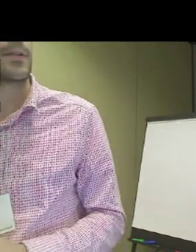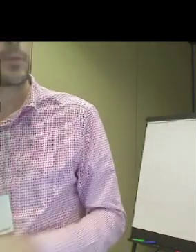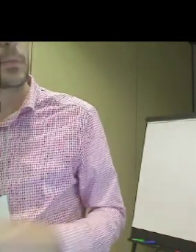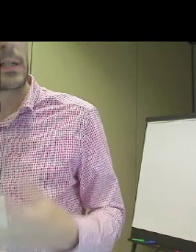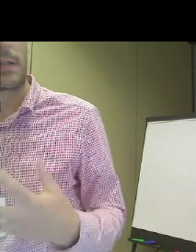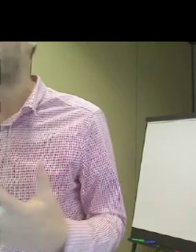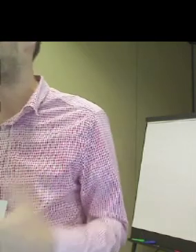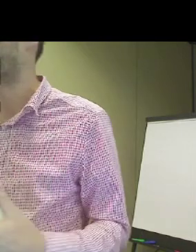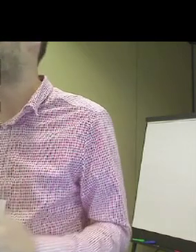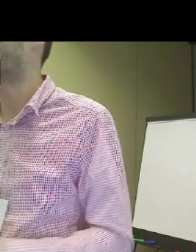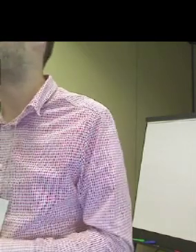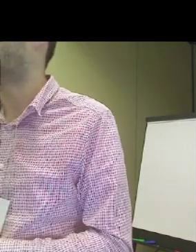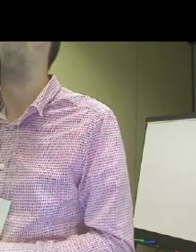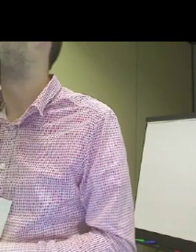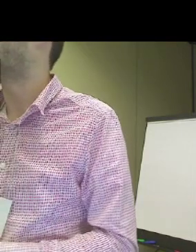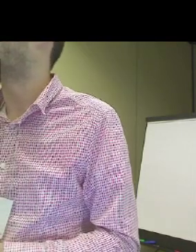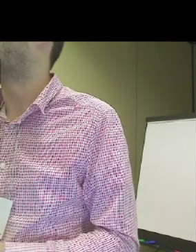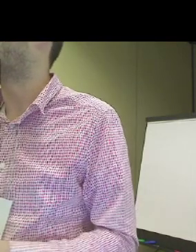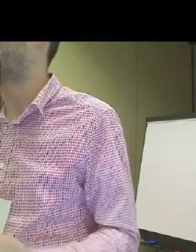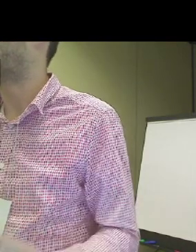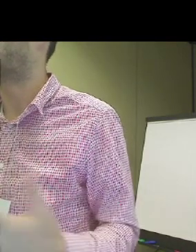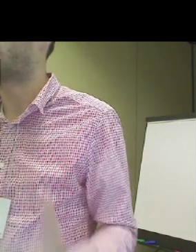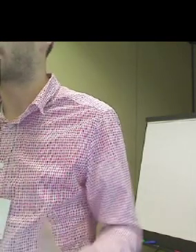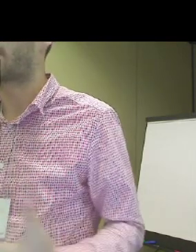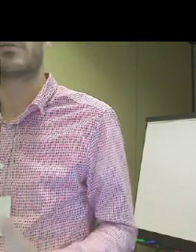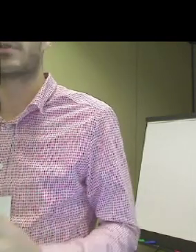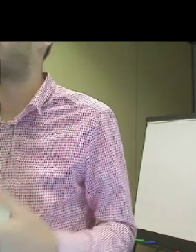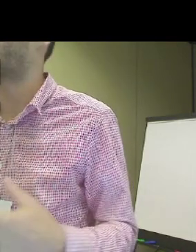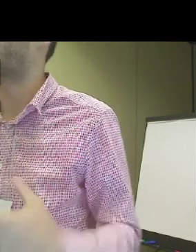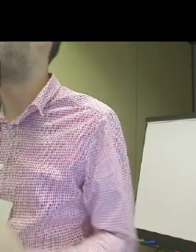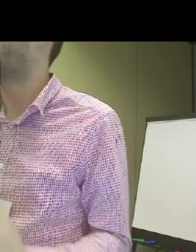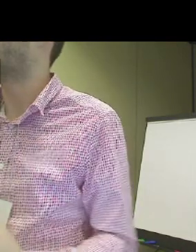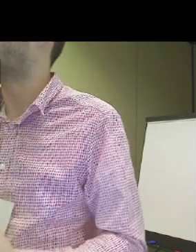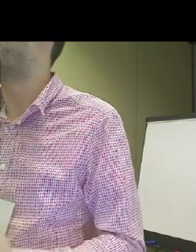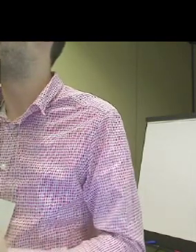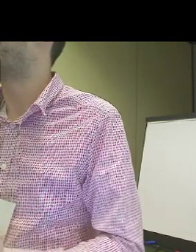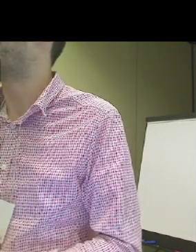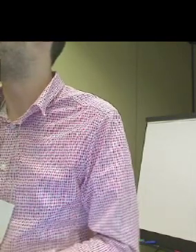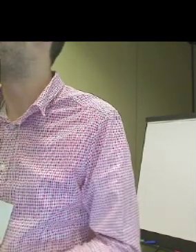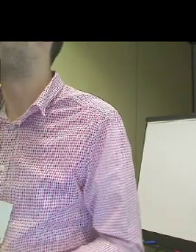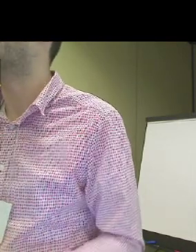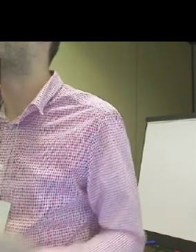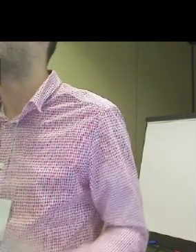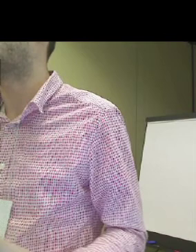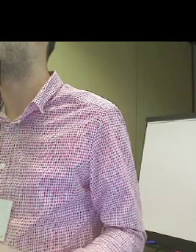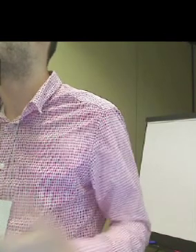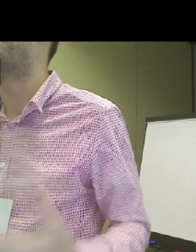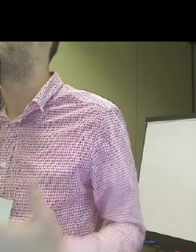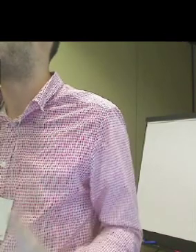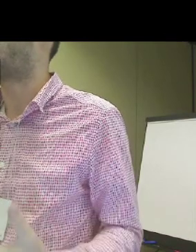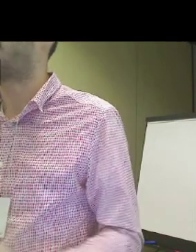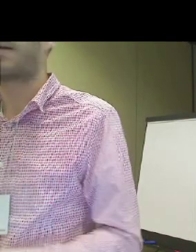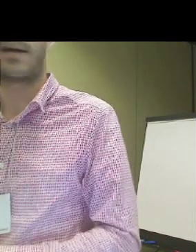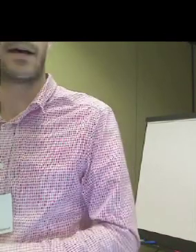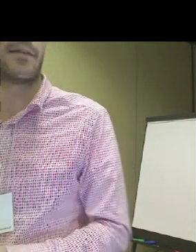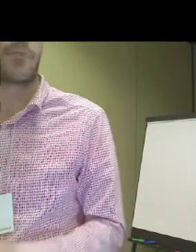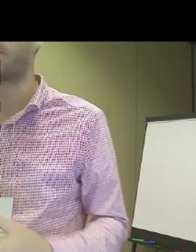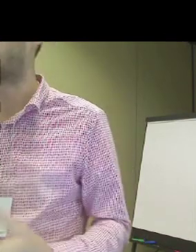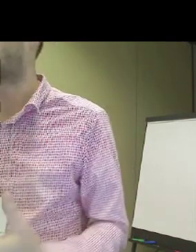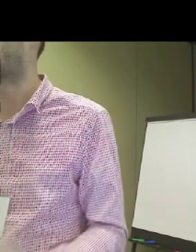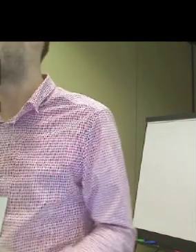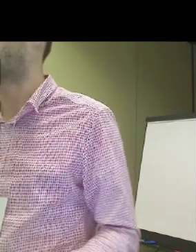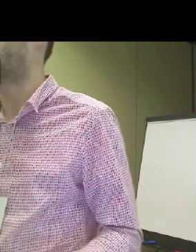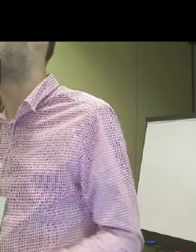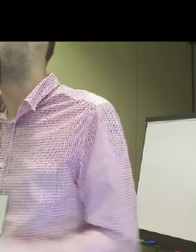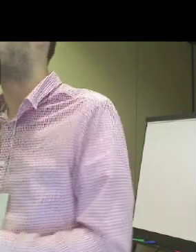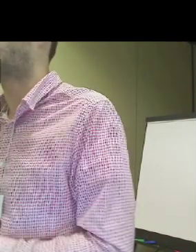be completely amazing for you, maybe, if you know the situation of deaf people here, because they use sign language far more. And